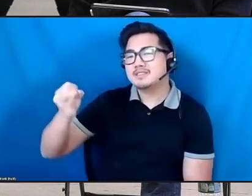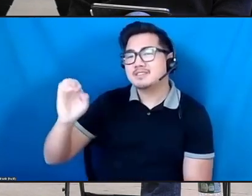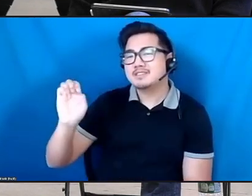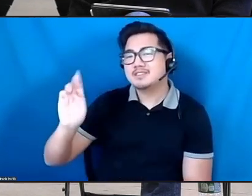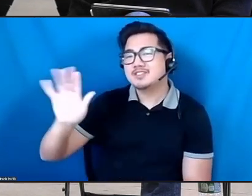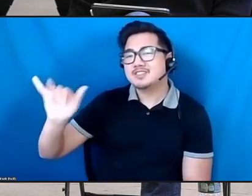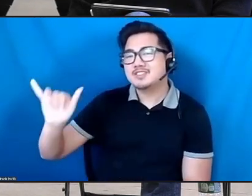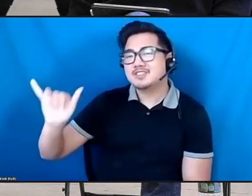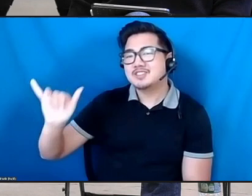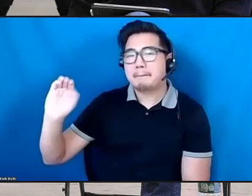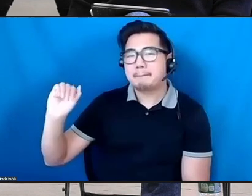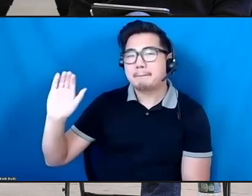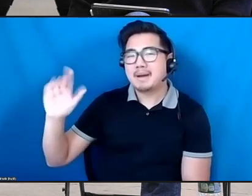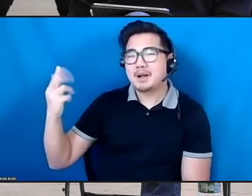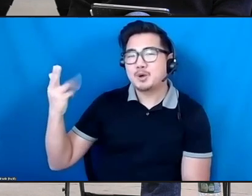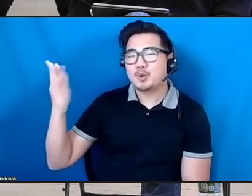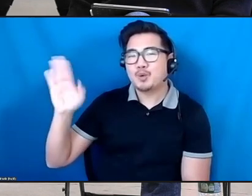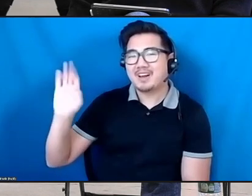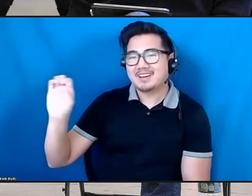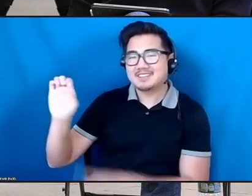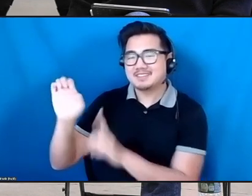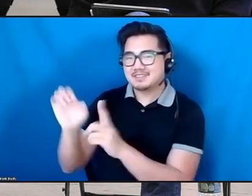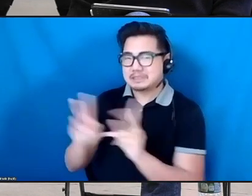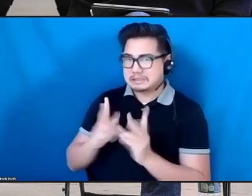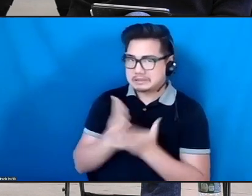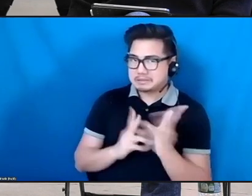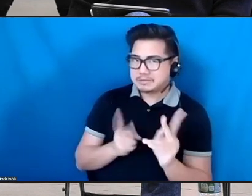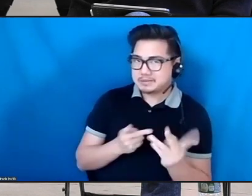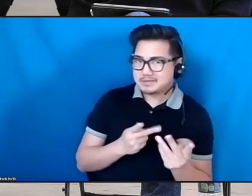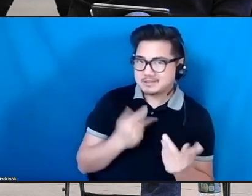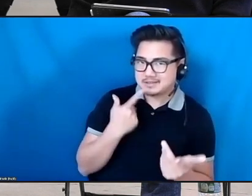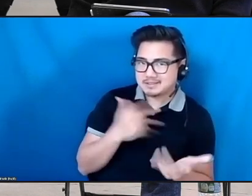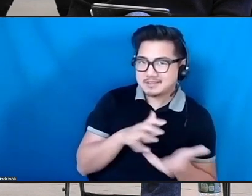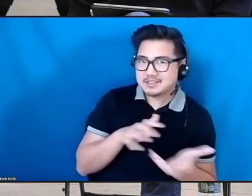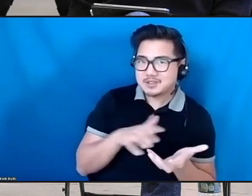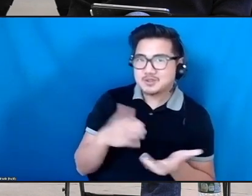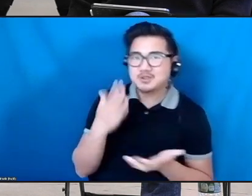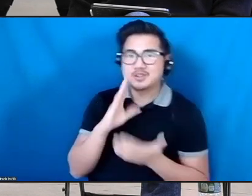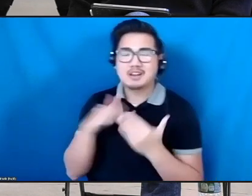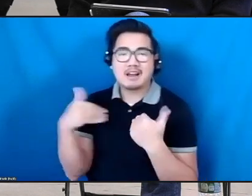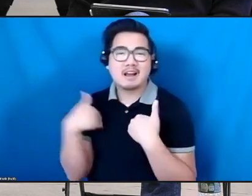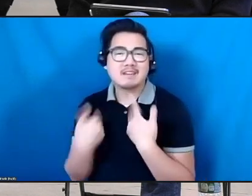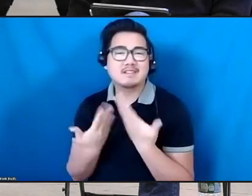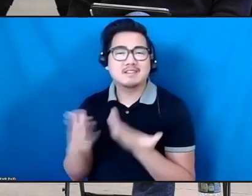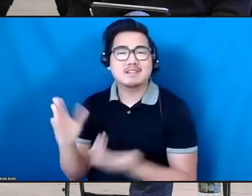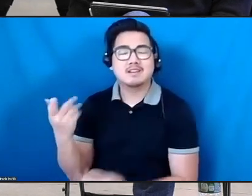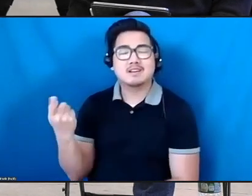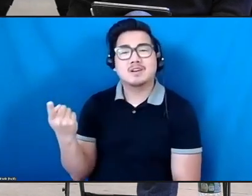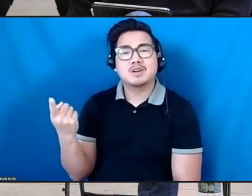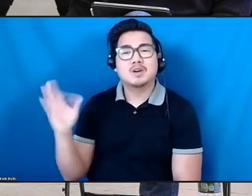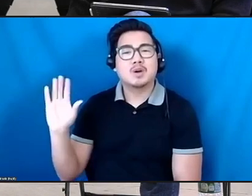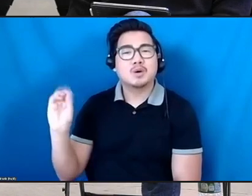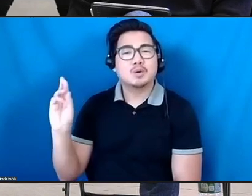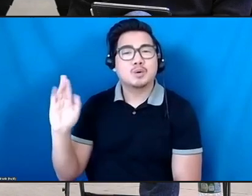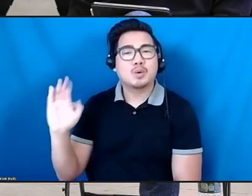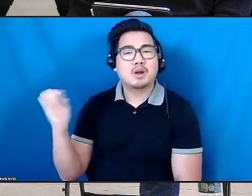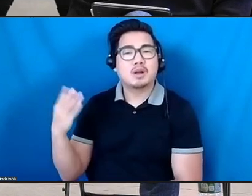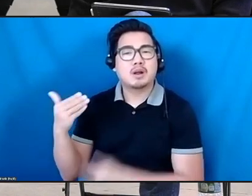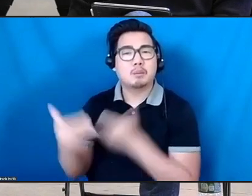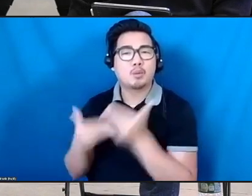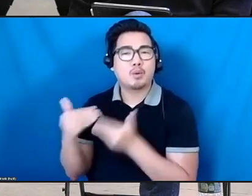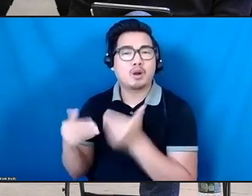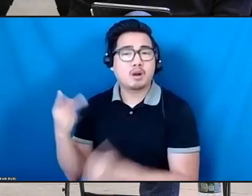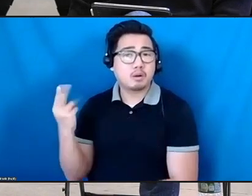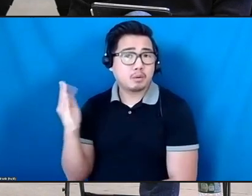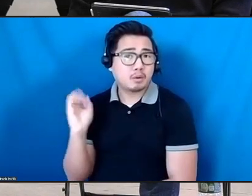Right? This idea of, of course process, of course artists. But there's the, we just have one